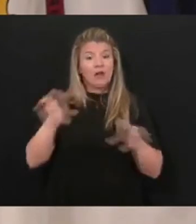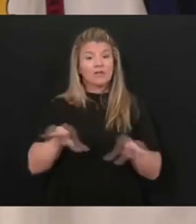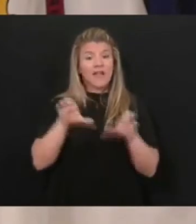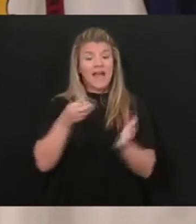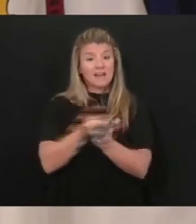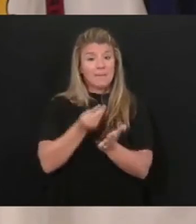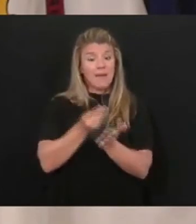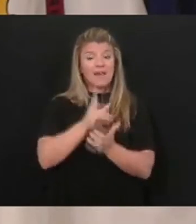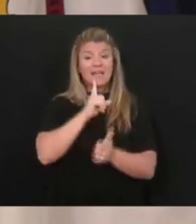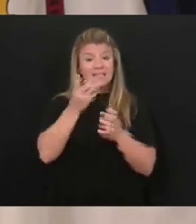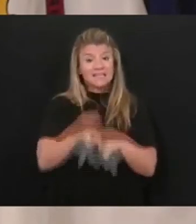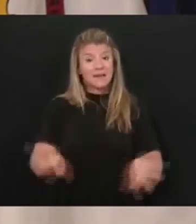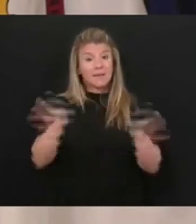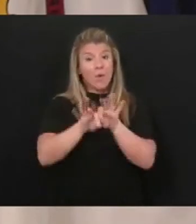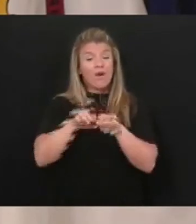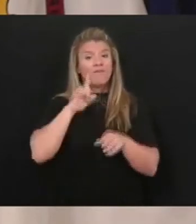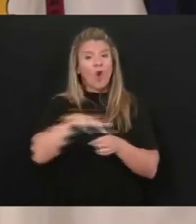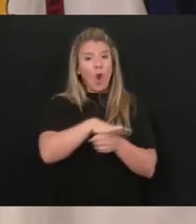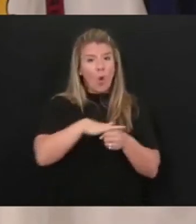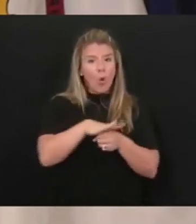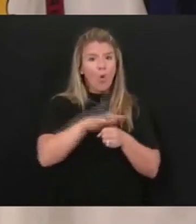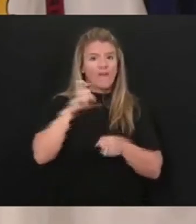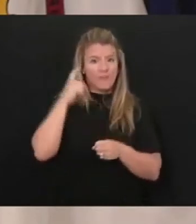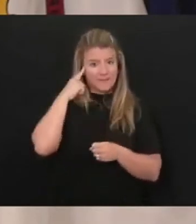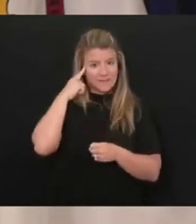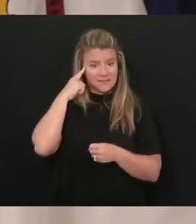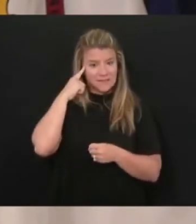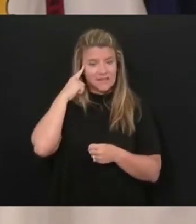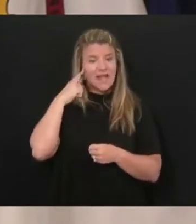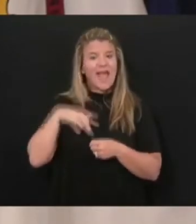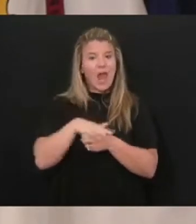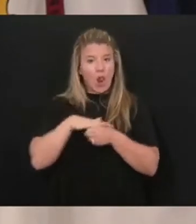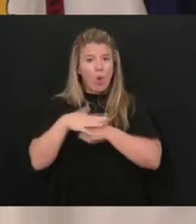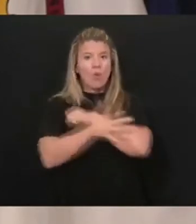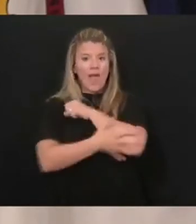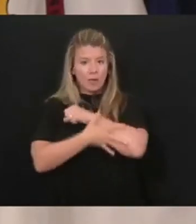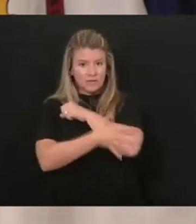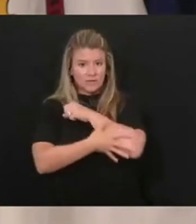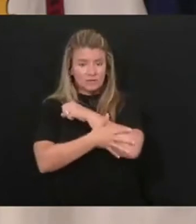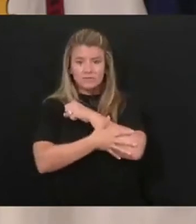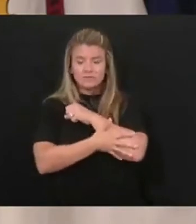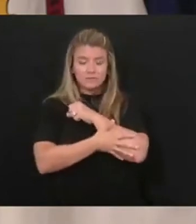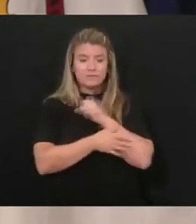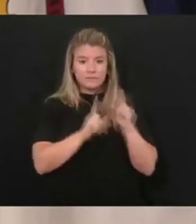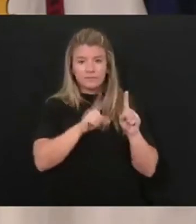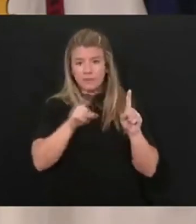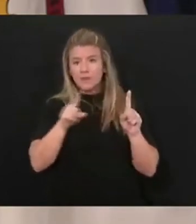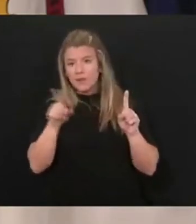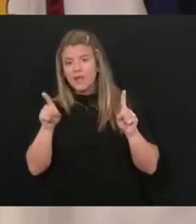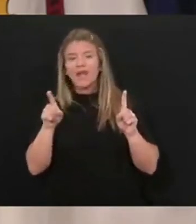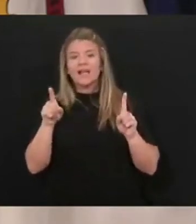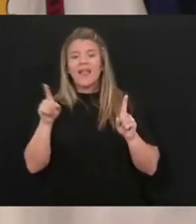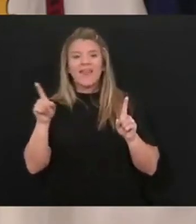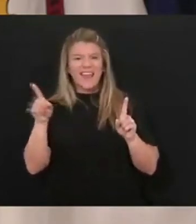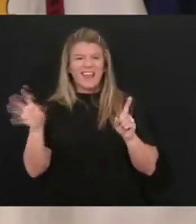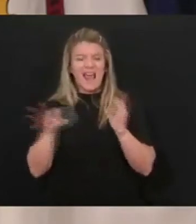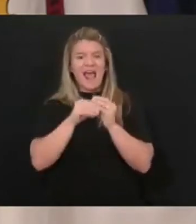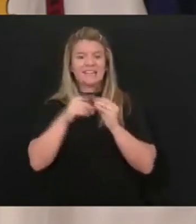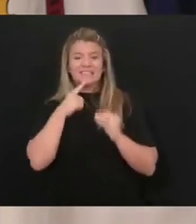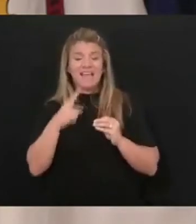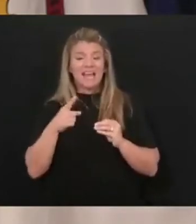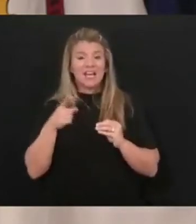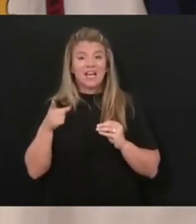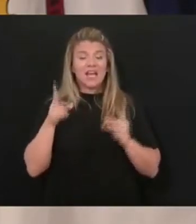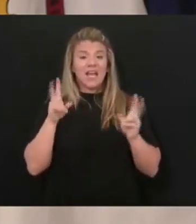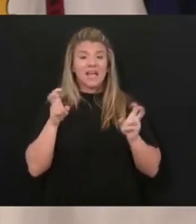imperative for local governments and local counties and everything. It goes on and on to say, you know, it's the best